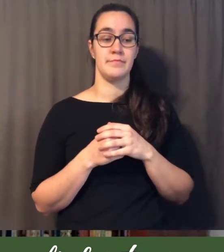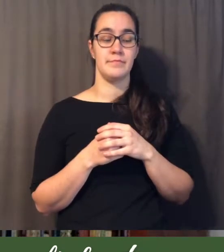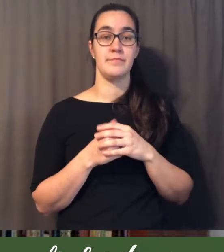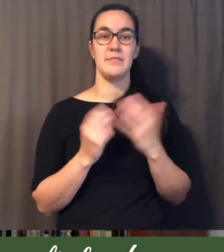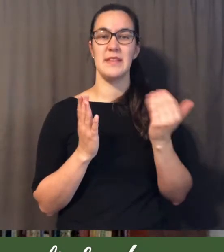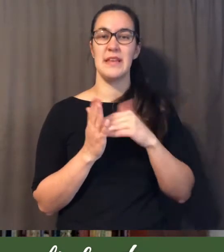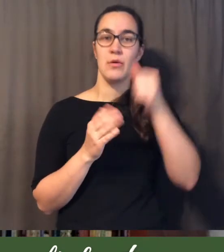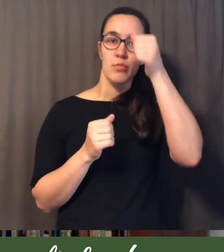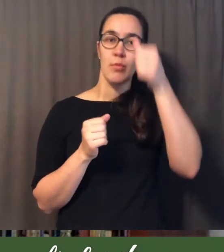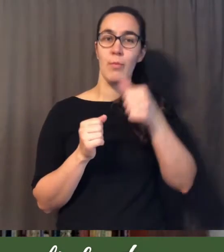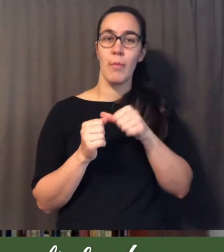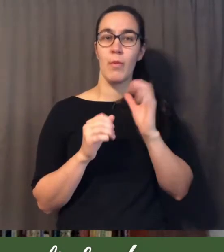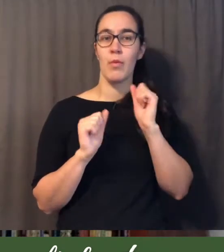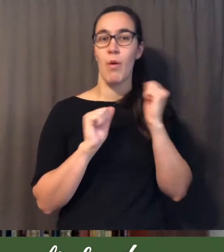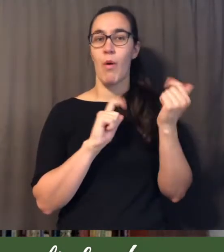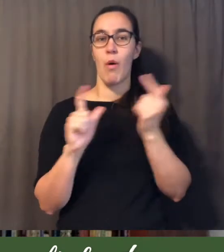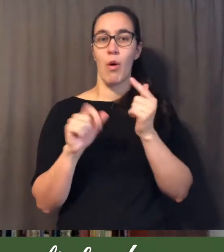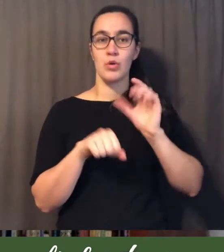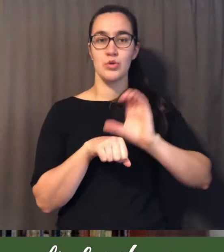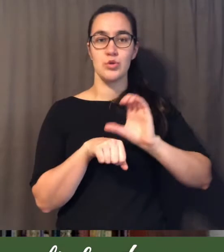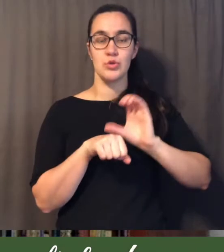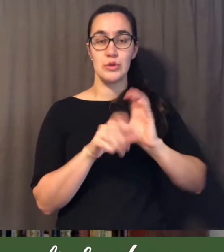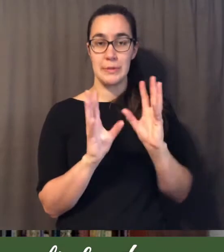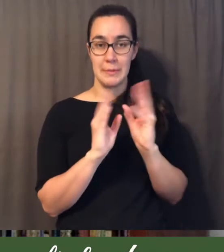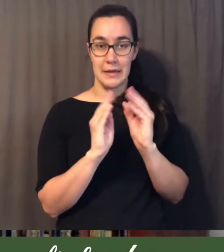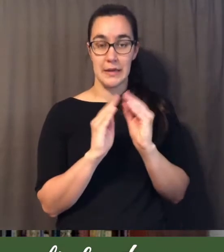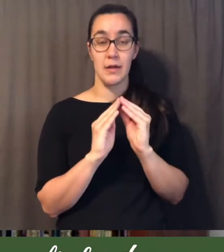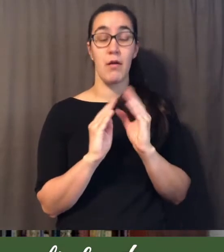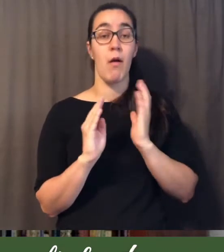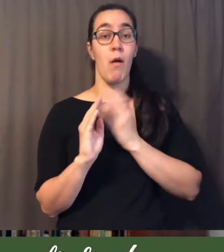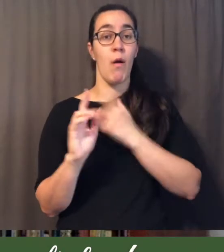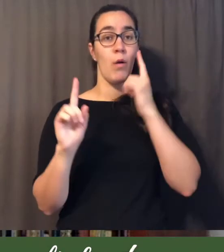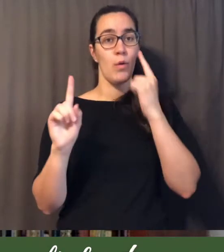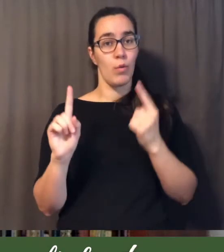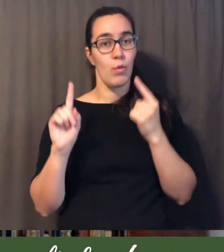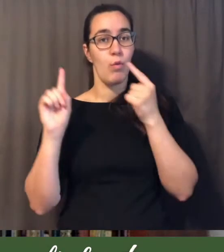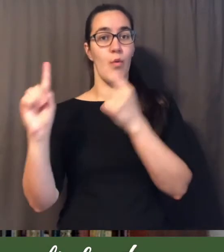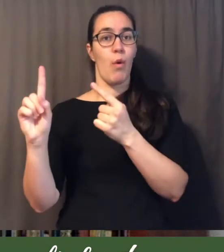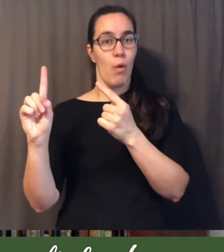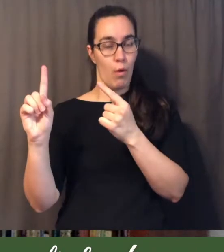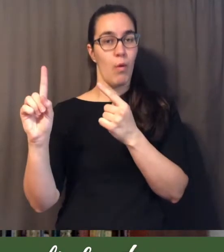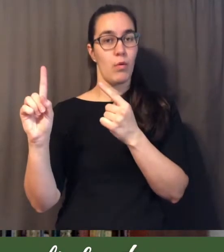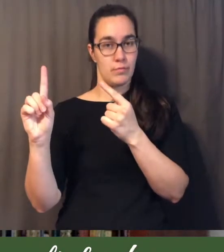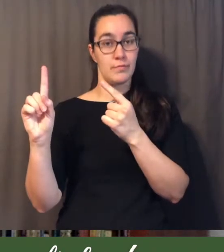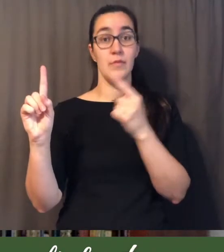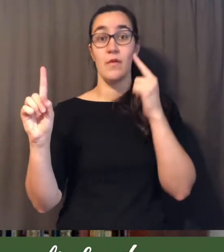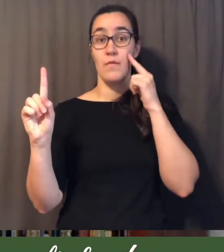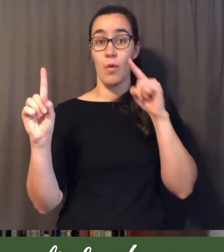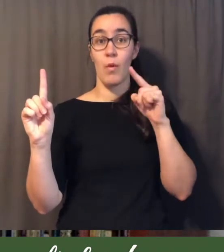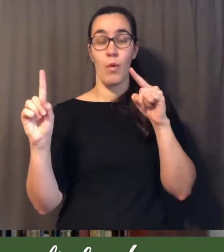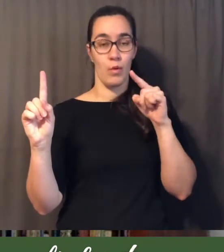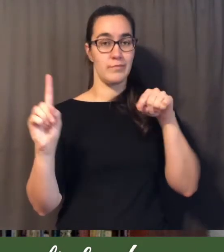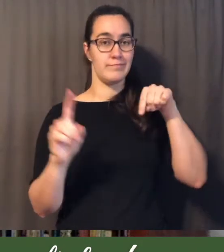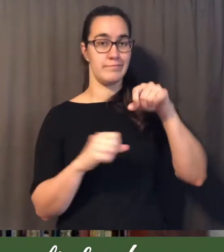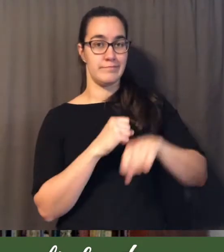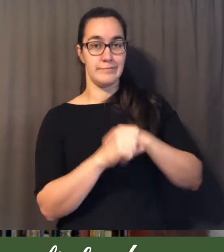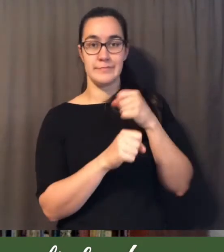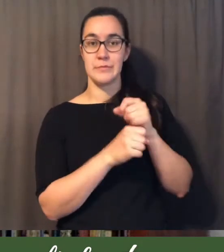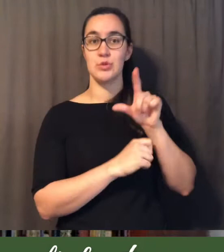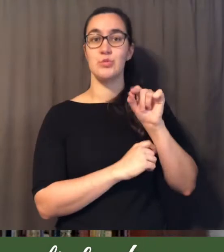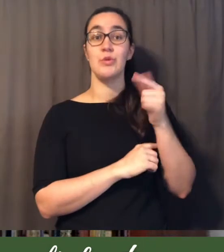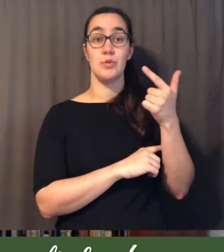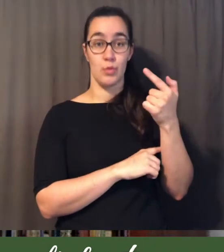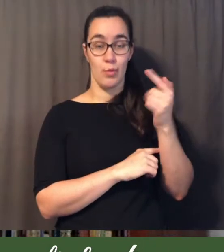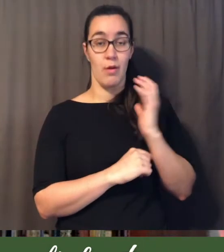at the all church meeting right one of our goals um continuing continues to be and we're focusing on for